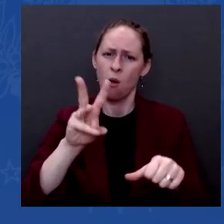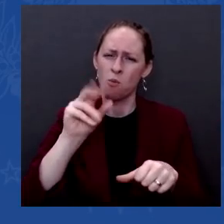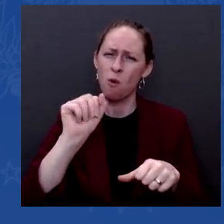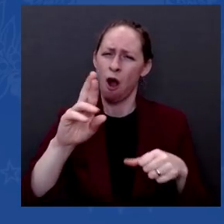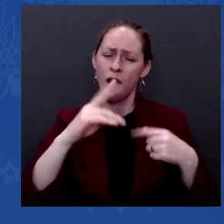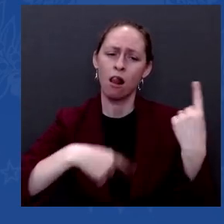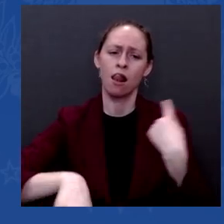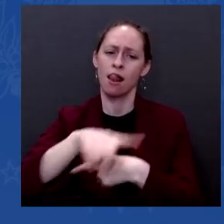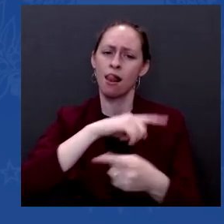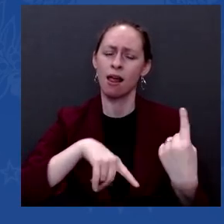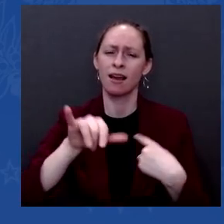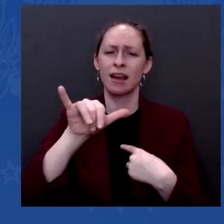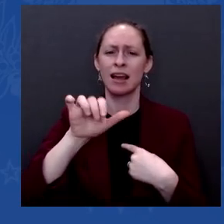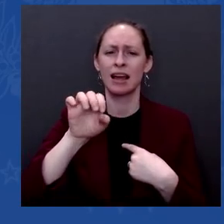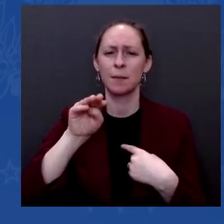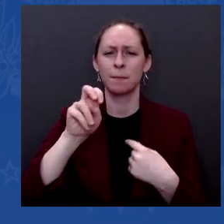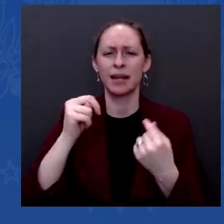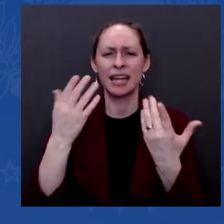it's going to be very difficult.